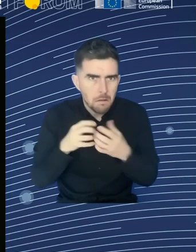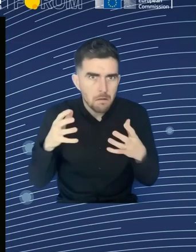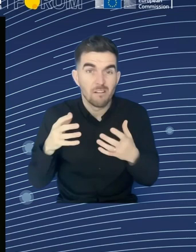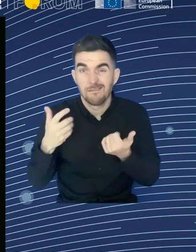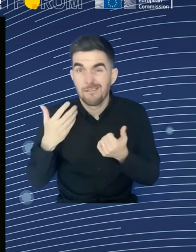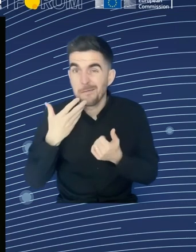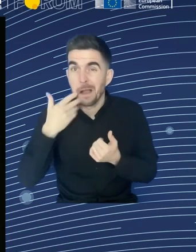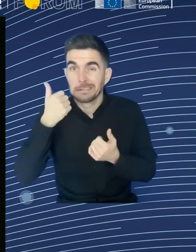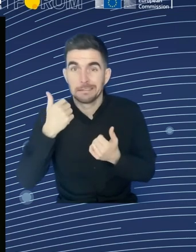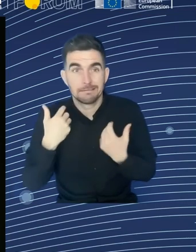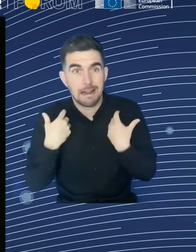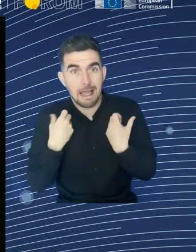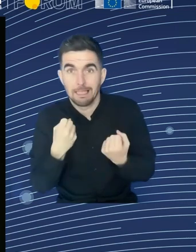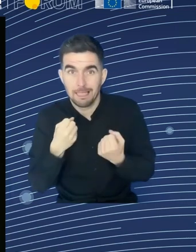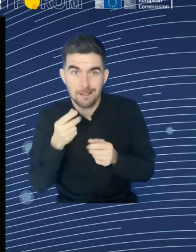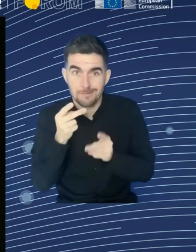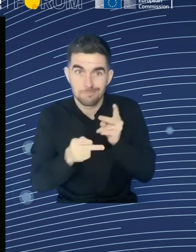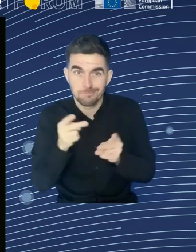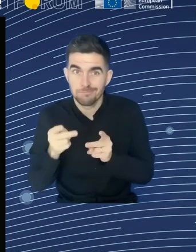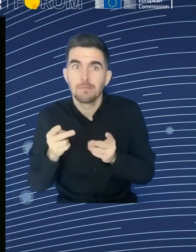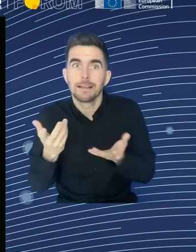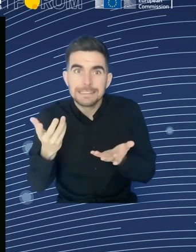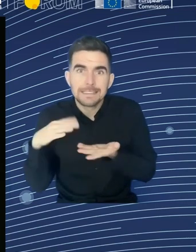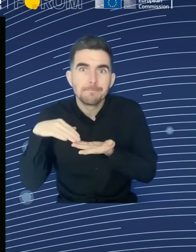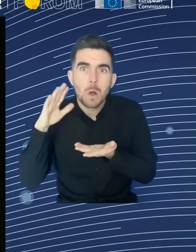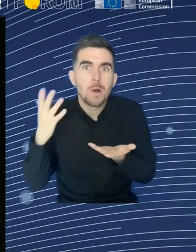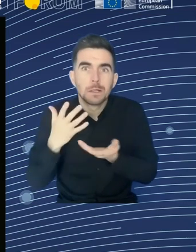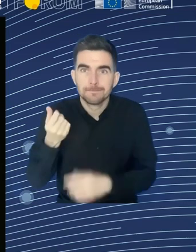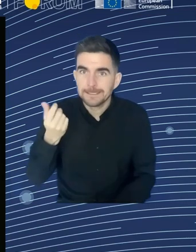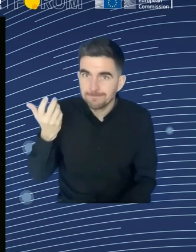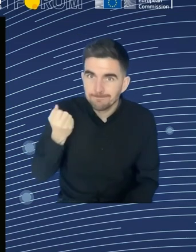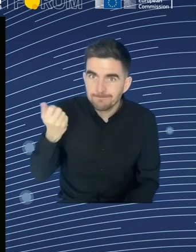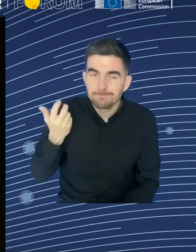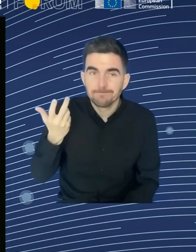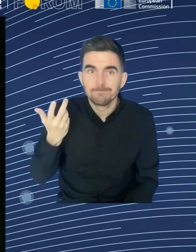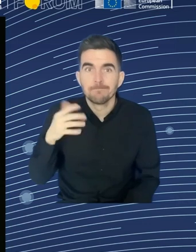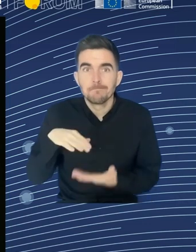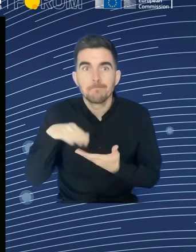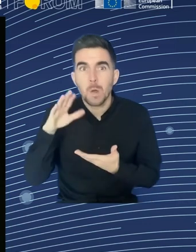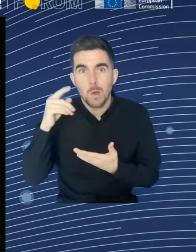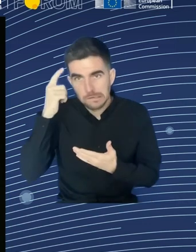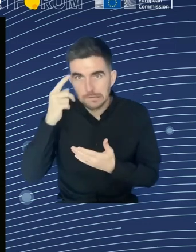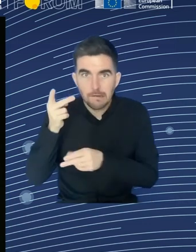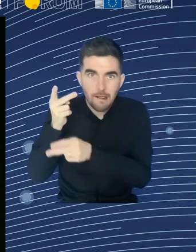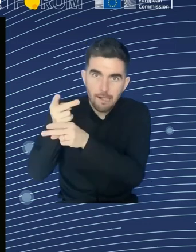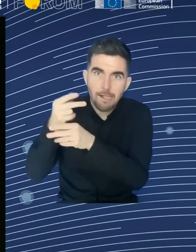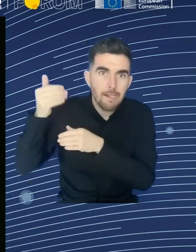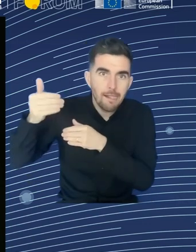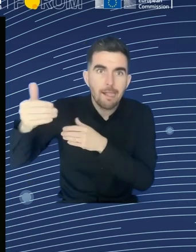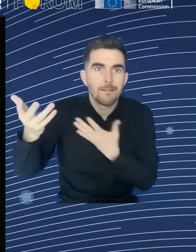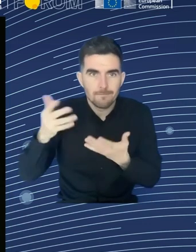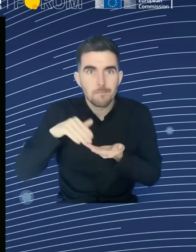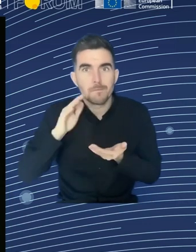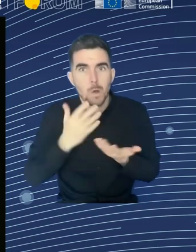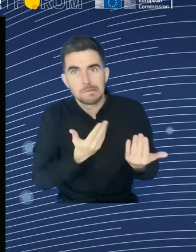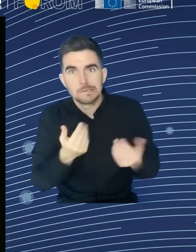unemployment is at a historical low in the EU. And still, labour shortages are at an all-time high. Three-quarters of